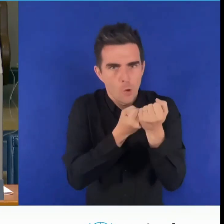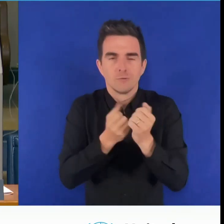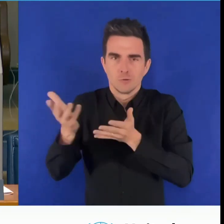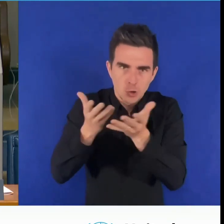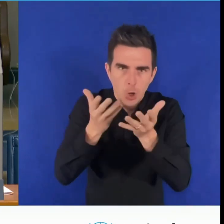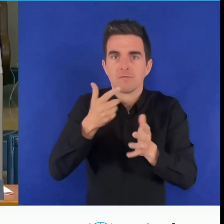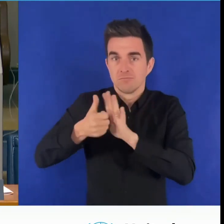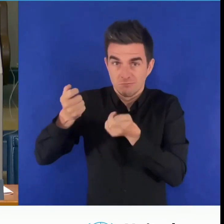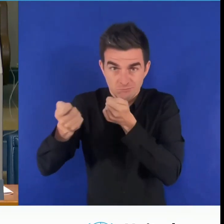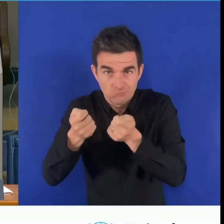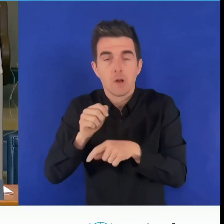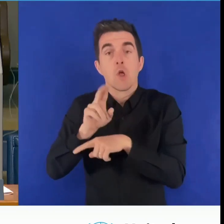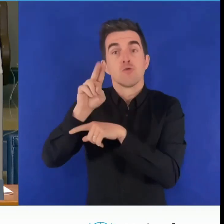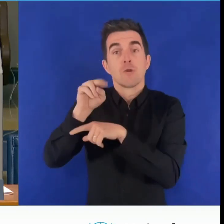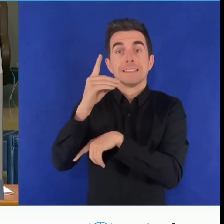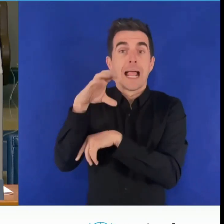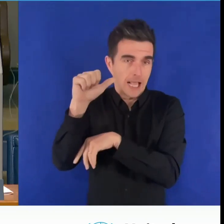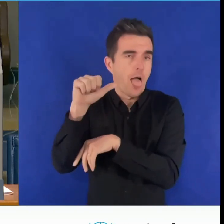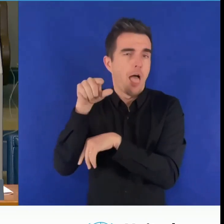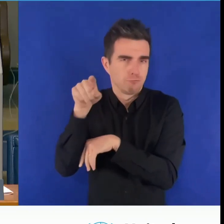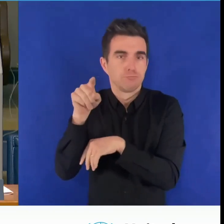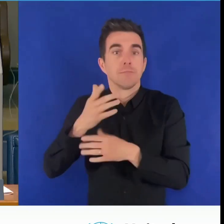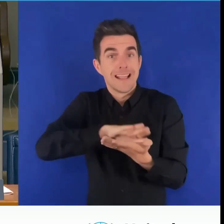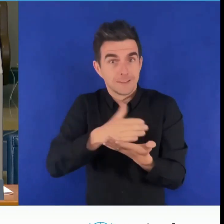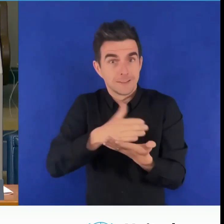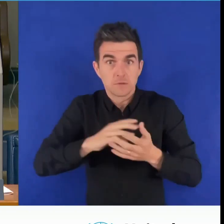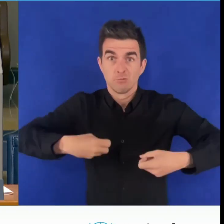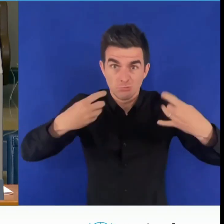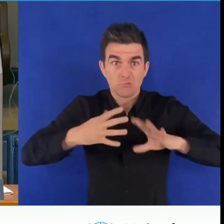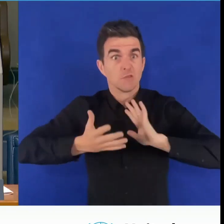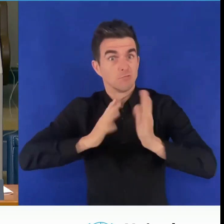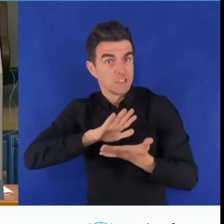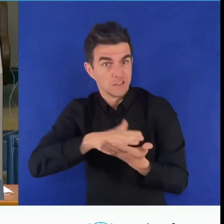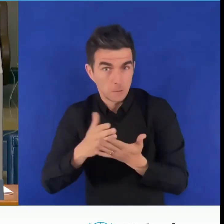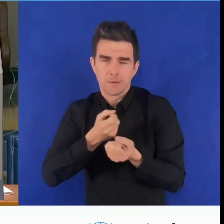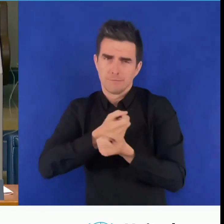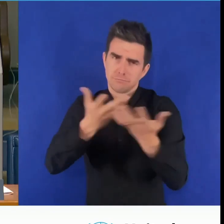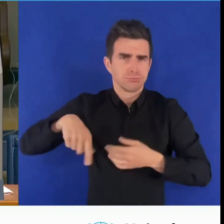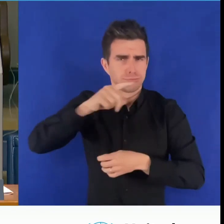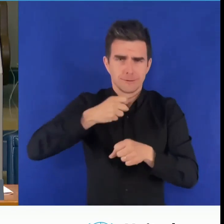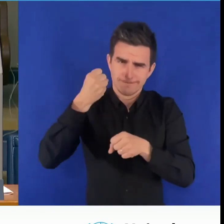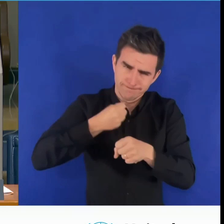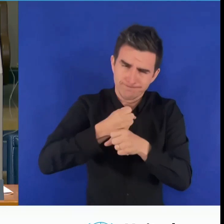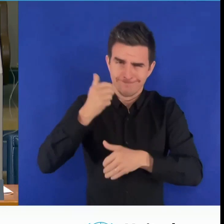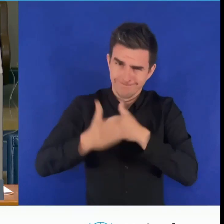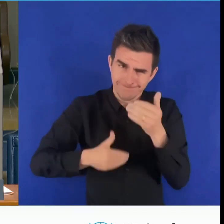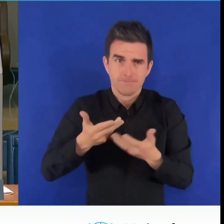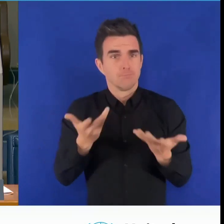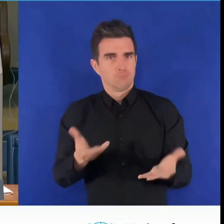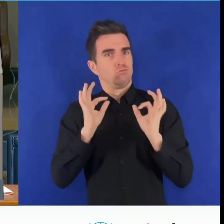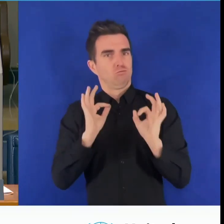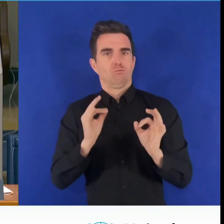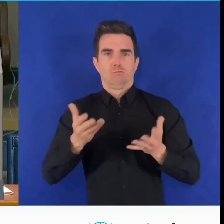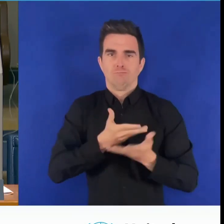interpreters, among many others who have worked tirelessly to deliver this successful meeting. Thank you all for your work and contributions. I